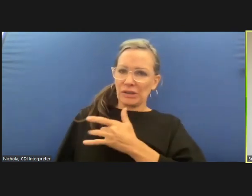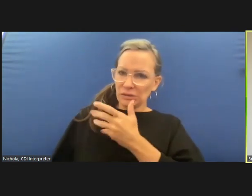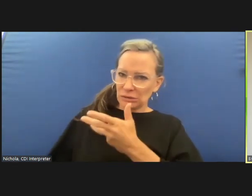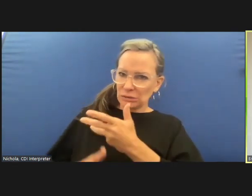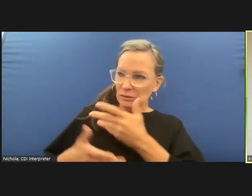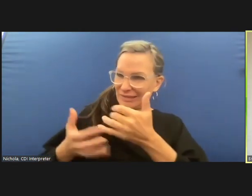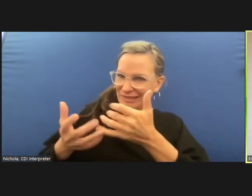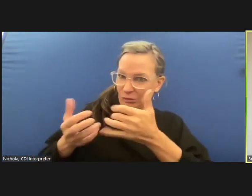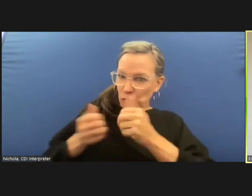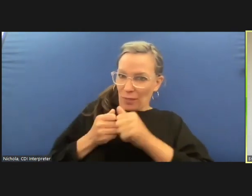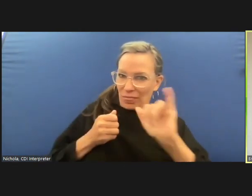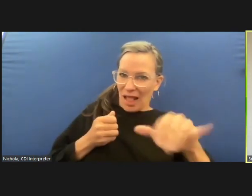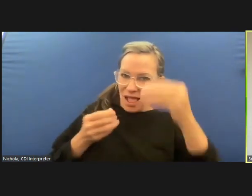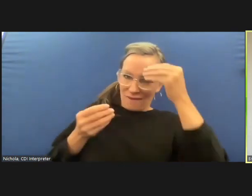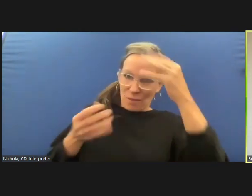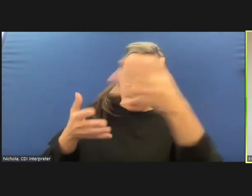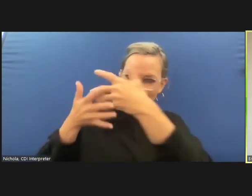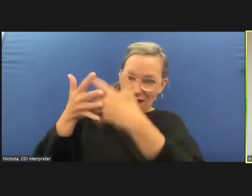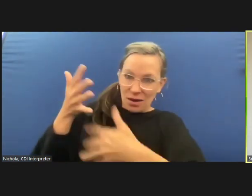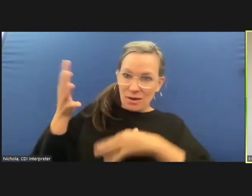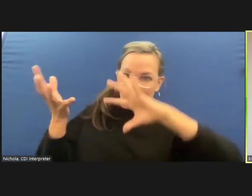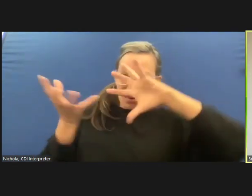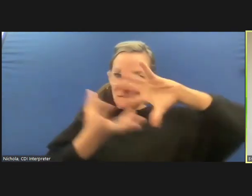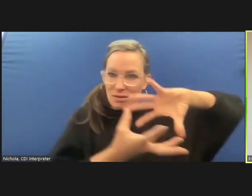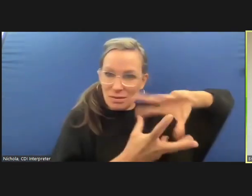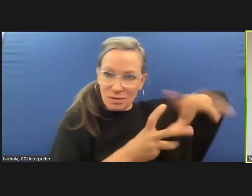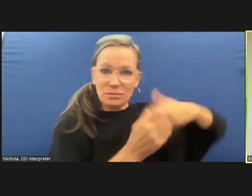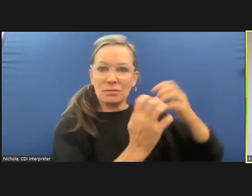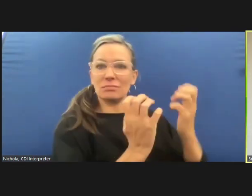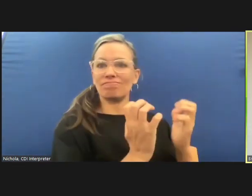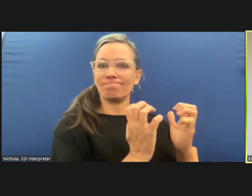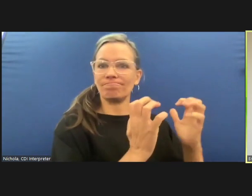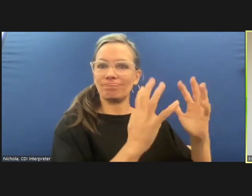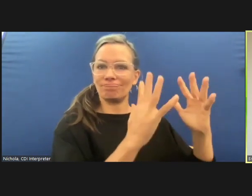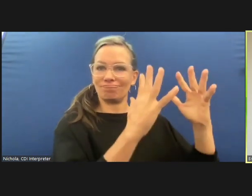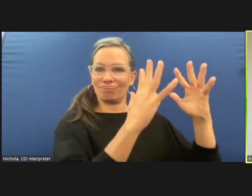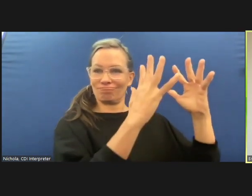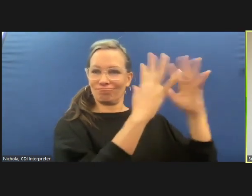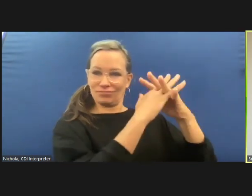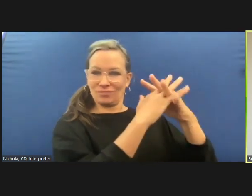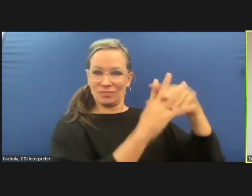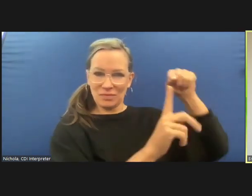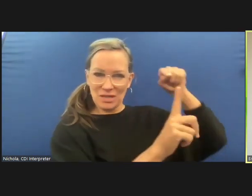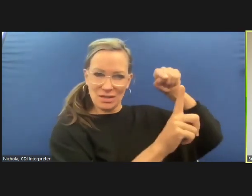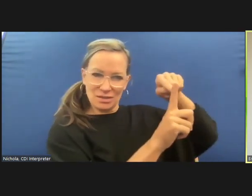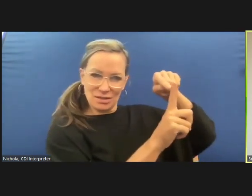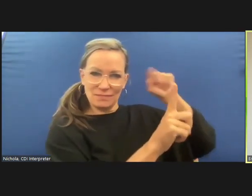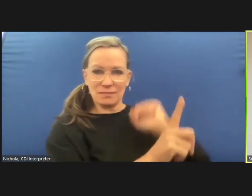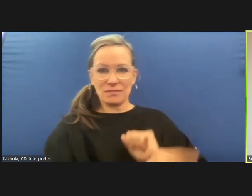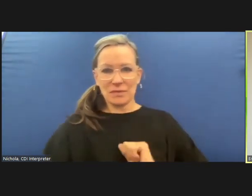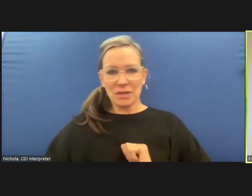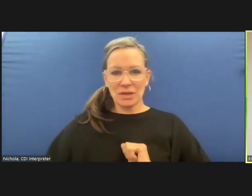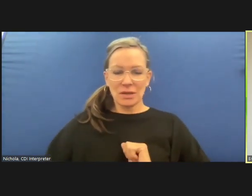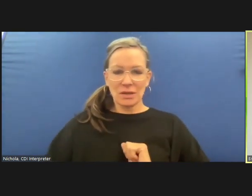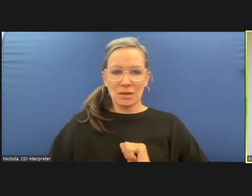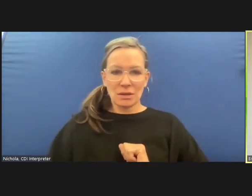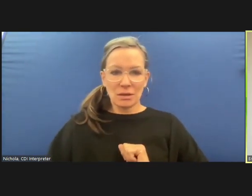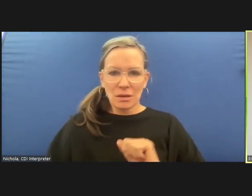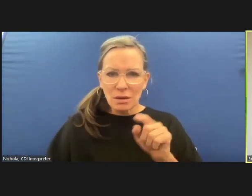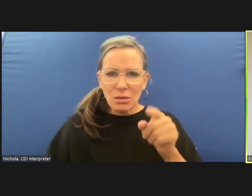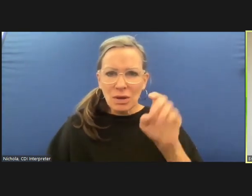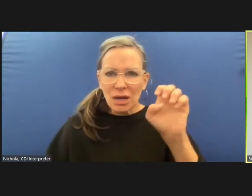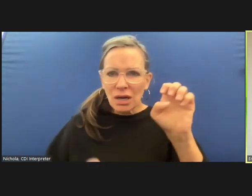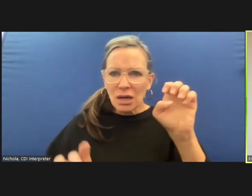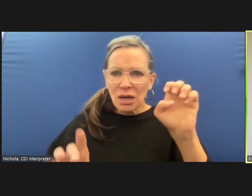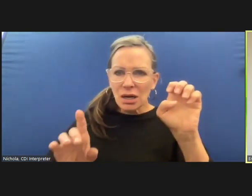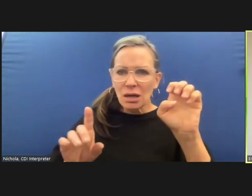okay i think edward is trying to raise their hand again so um edward if you want to try to unmute let's see how it